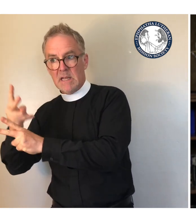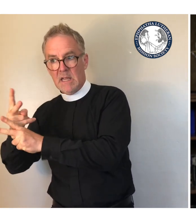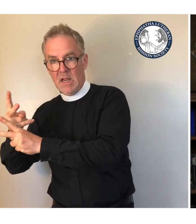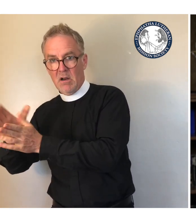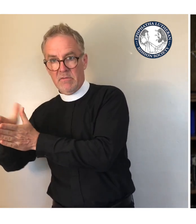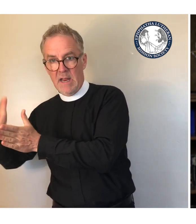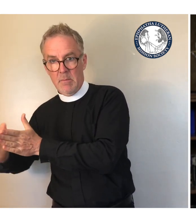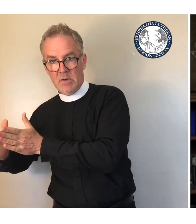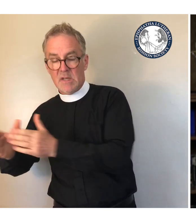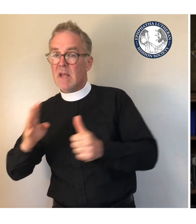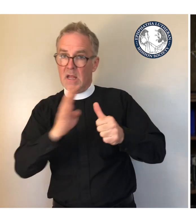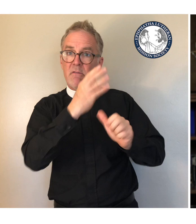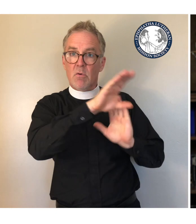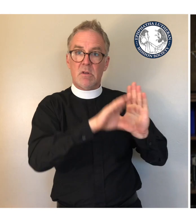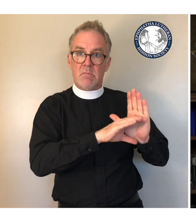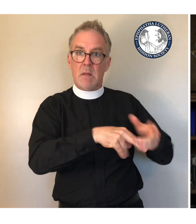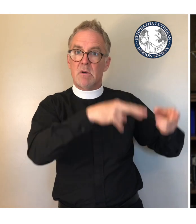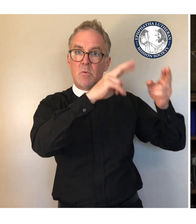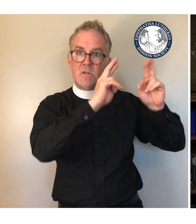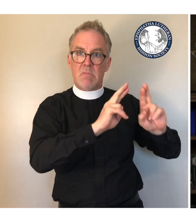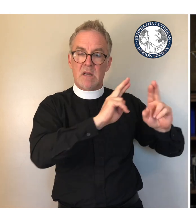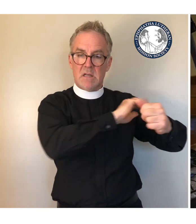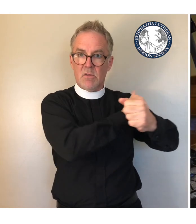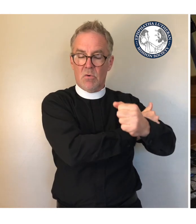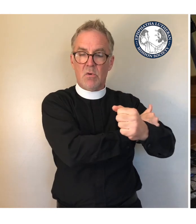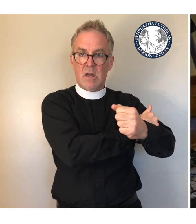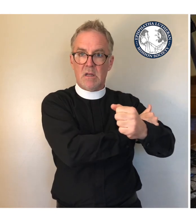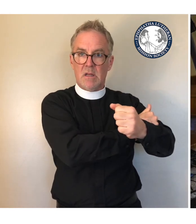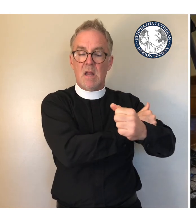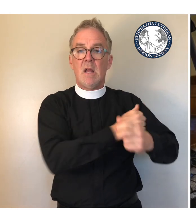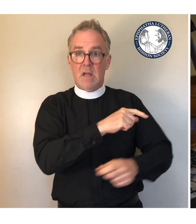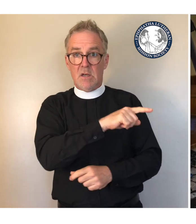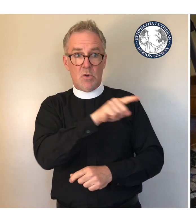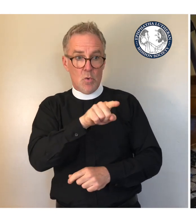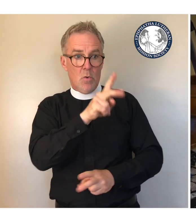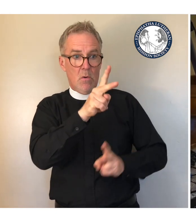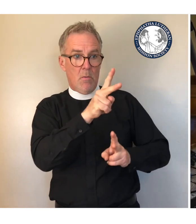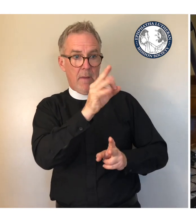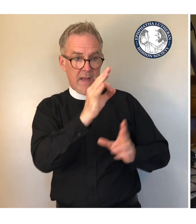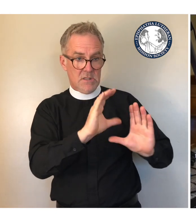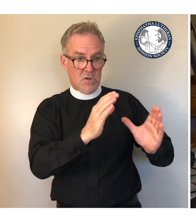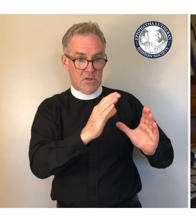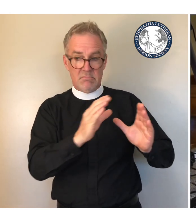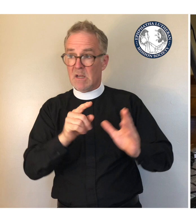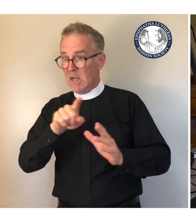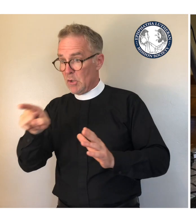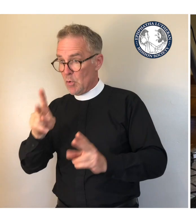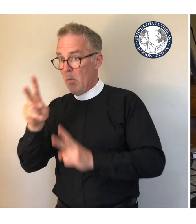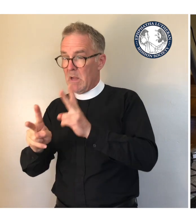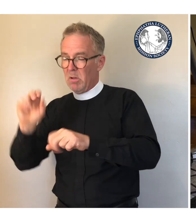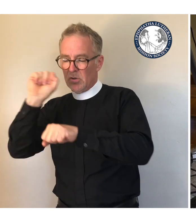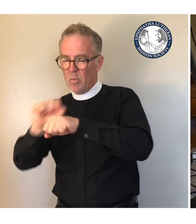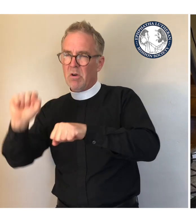and the Fourth Commandment, respect for legitimate authority. And you, the pastors and people, have bent